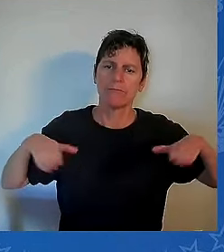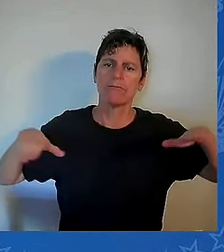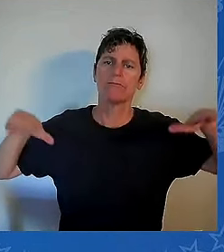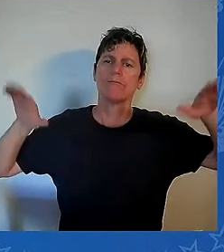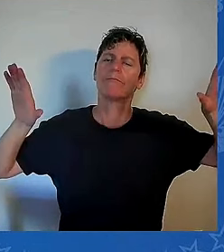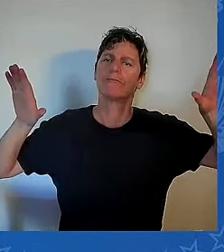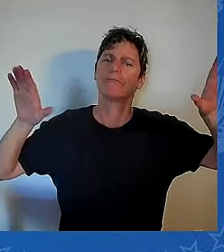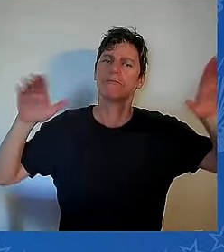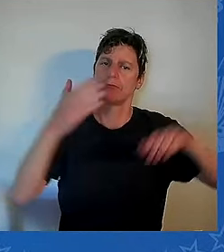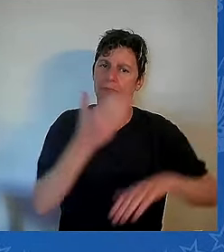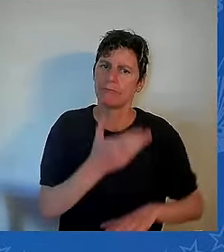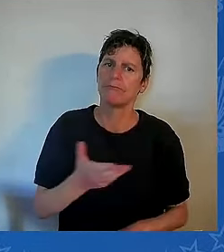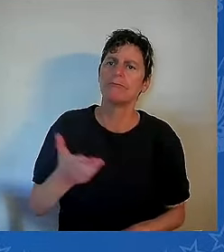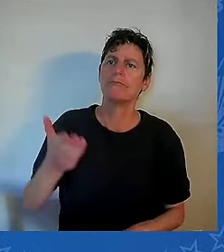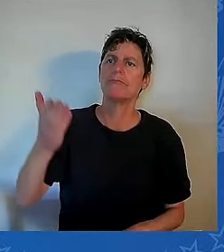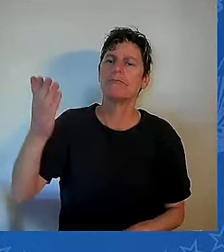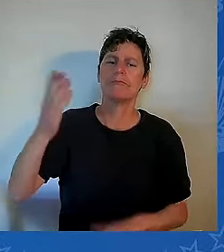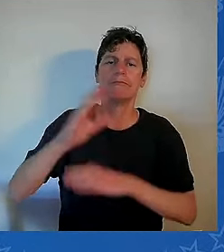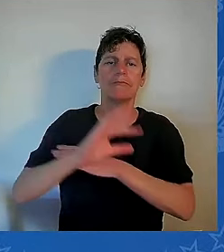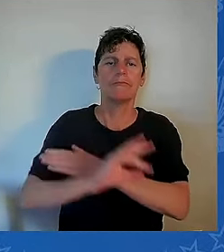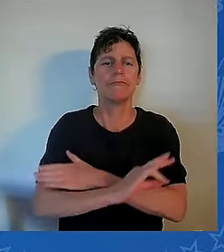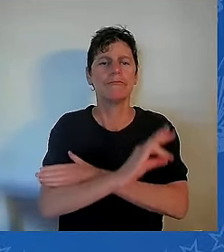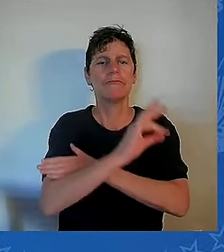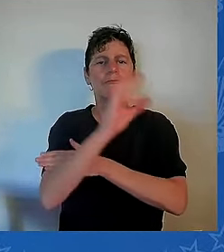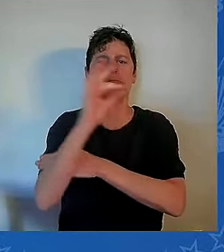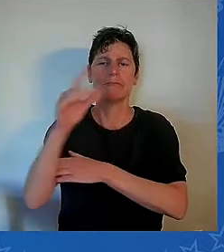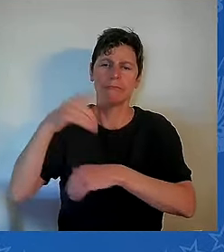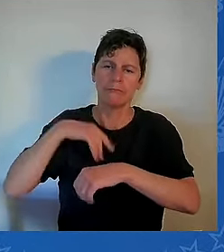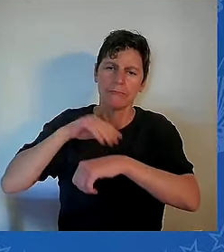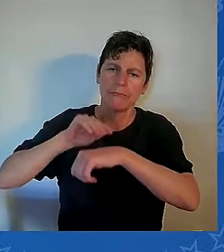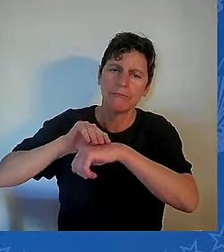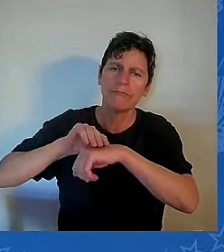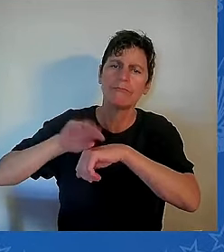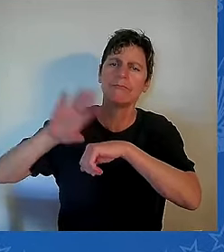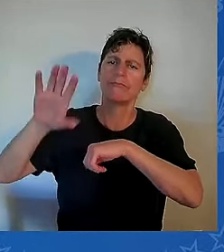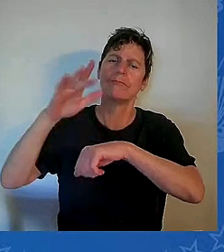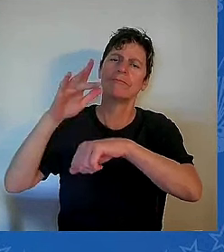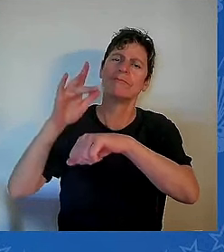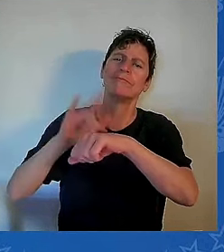and hold you in the palm of his hand.